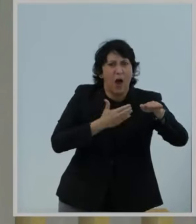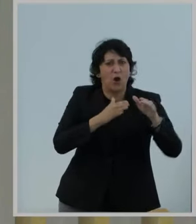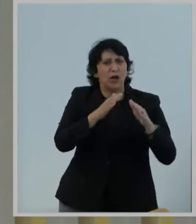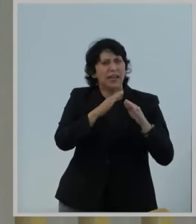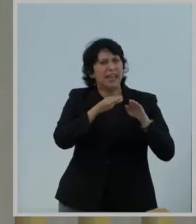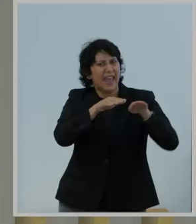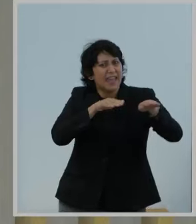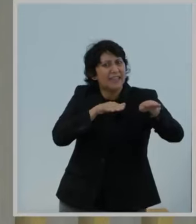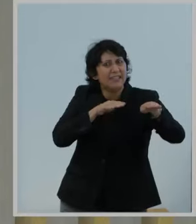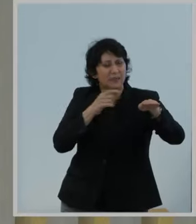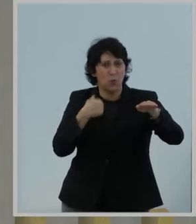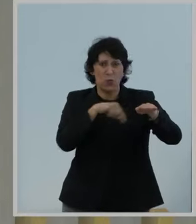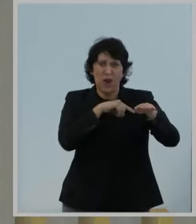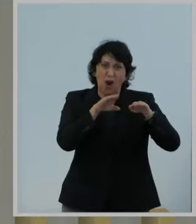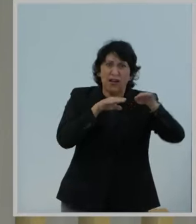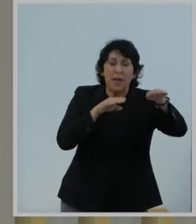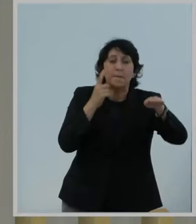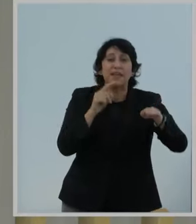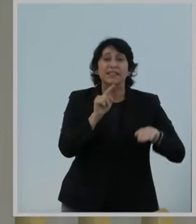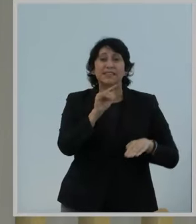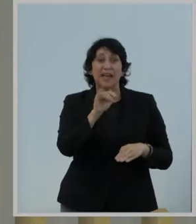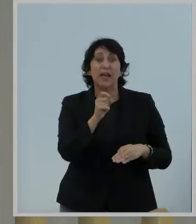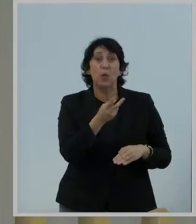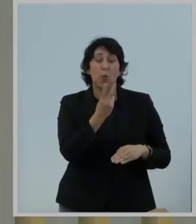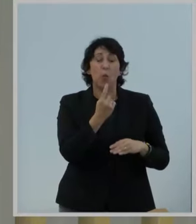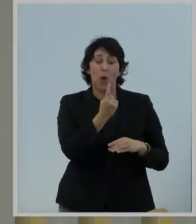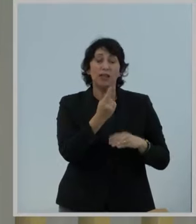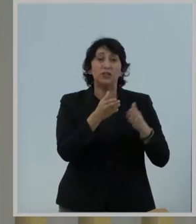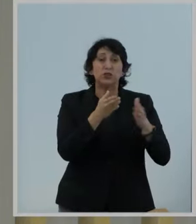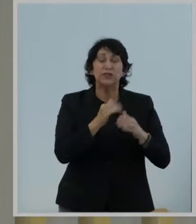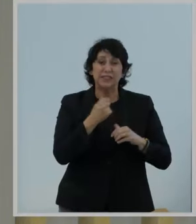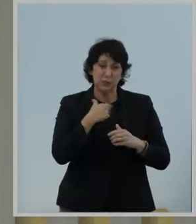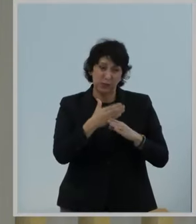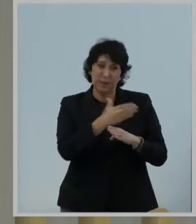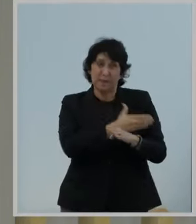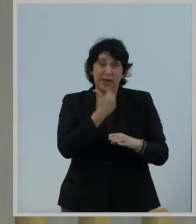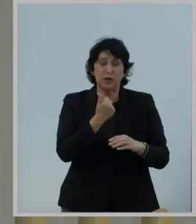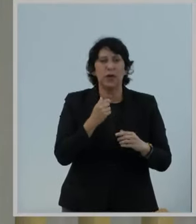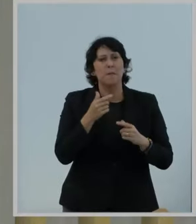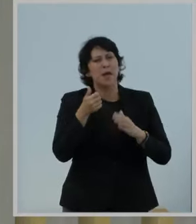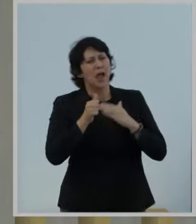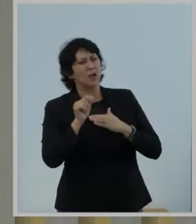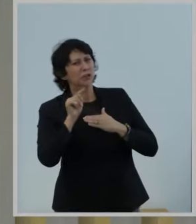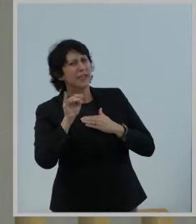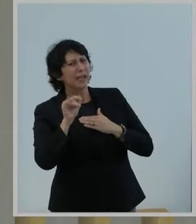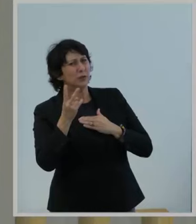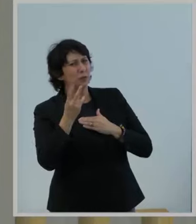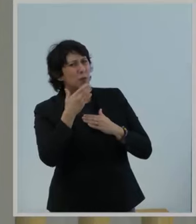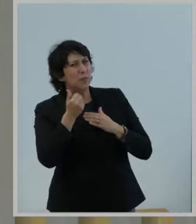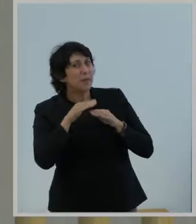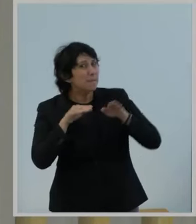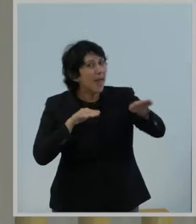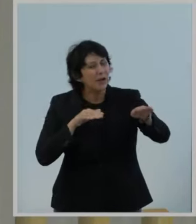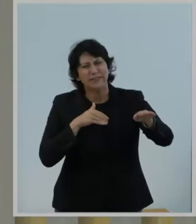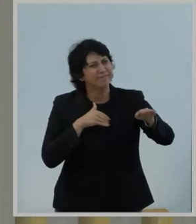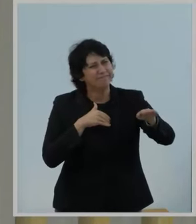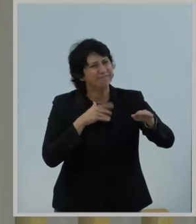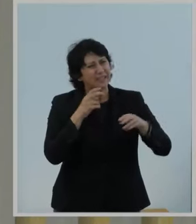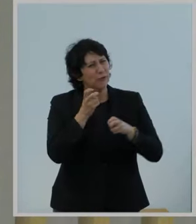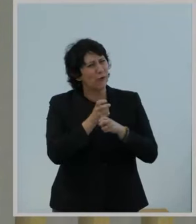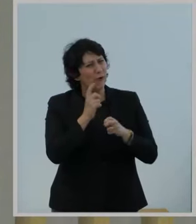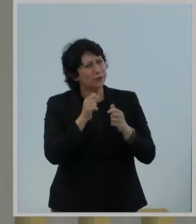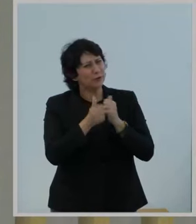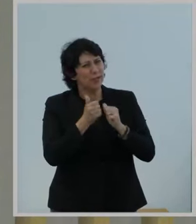broadband was a Title I service. If someone thinks it would have been even better under Title II, that's a hard case to make. We're faster than lots of countries